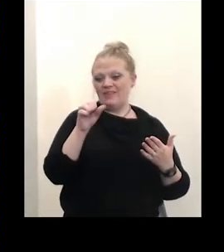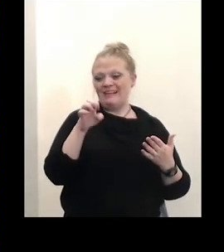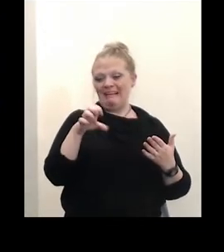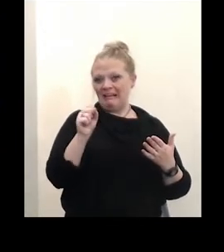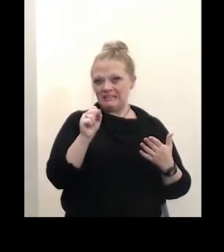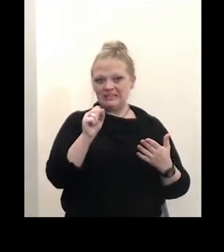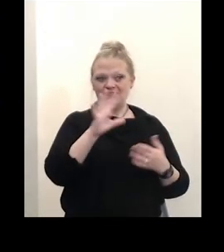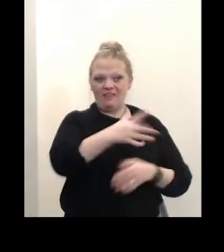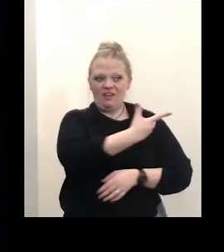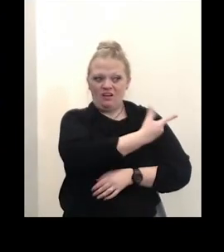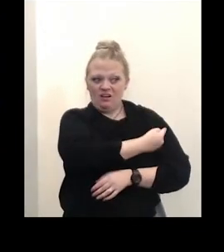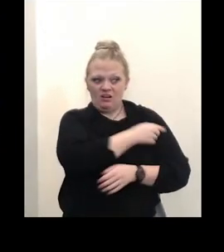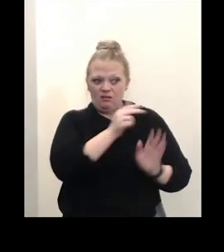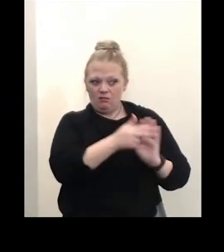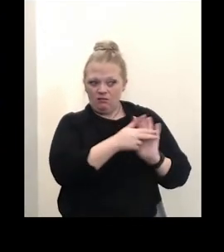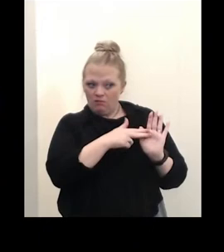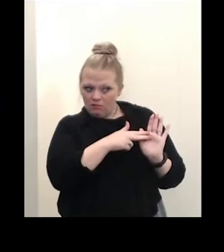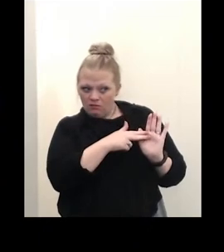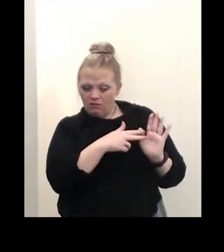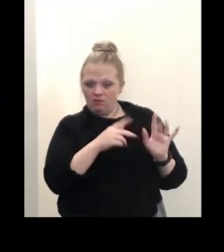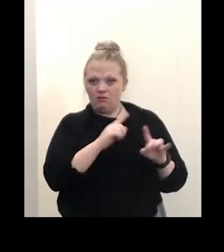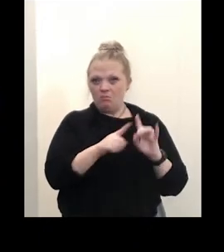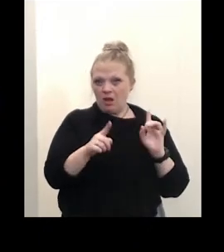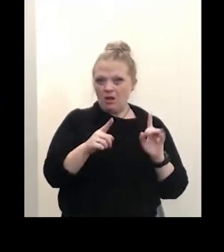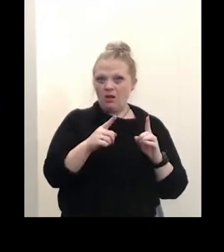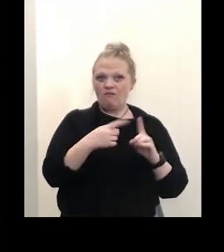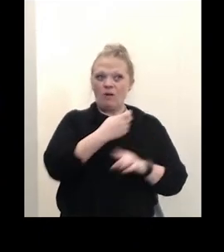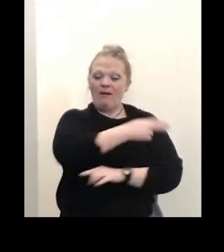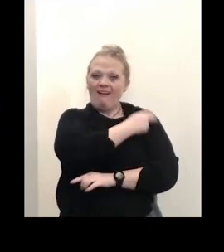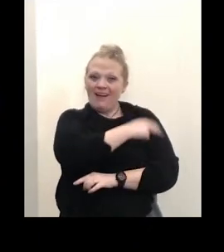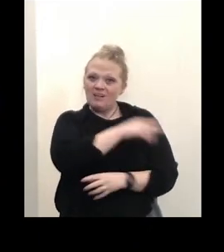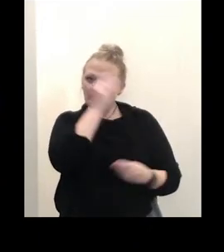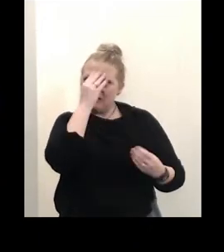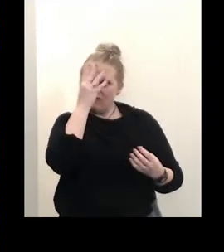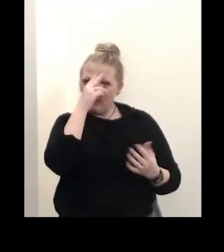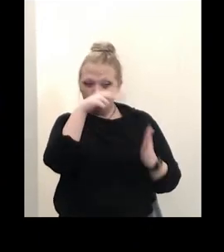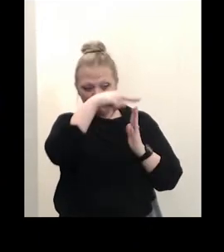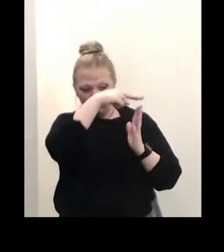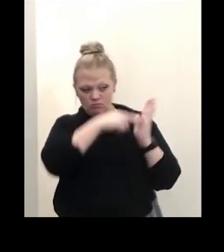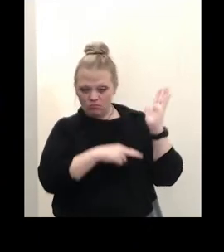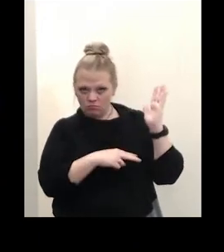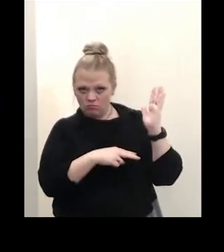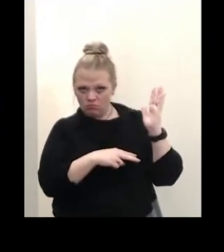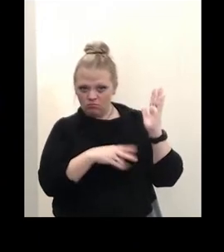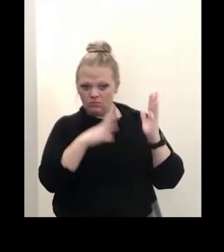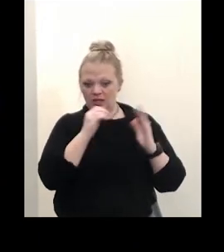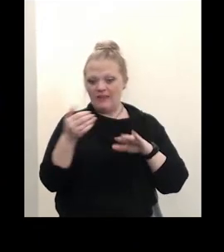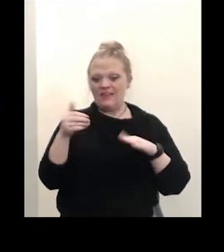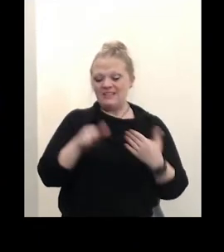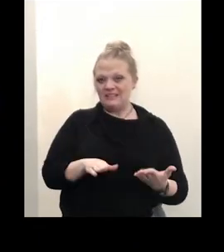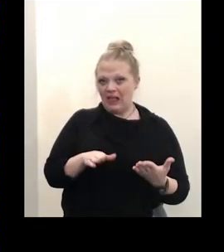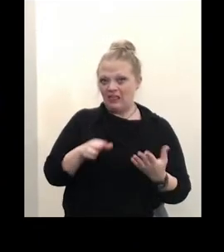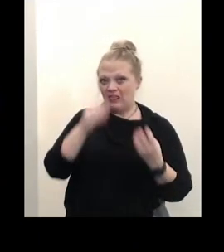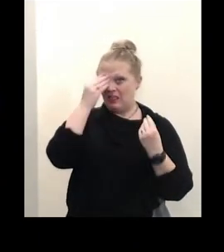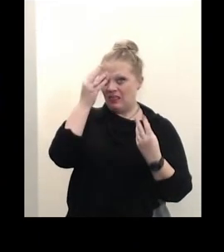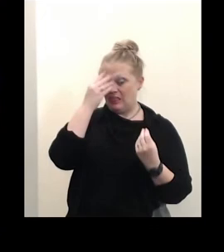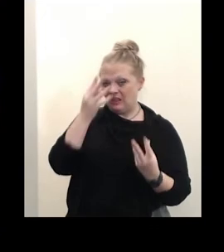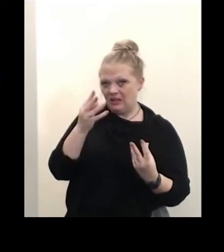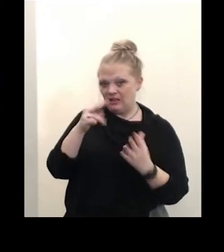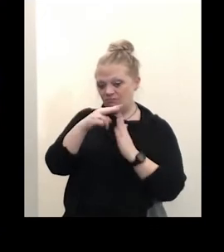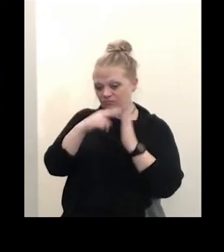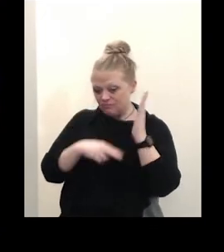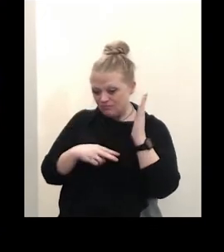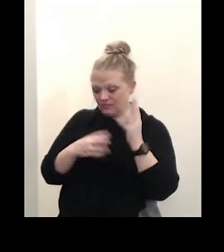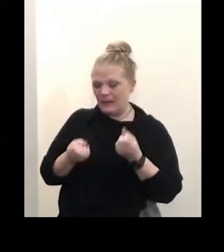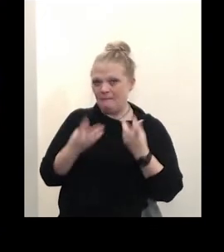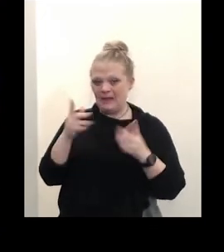status well we can look from our hospital data and from our um death data that uh you know many of those people end